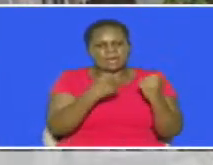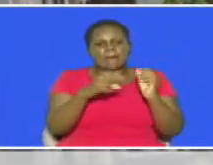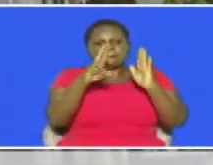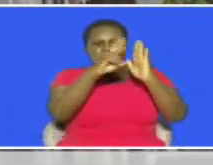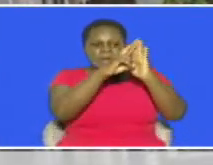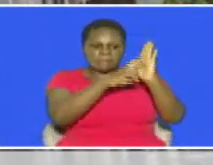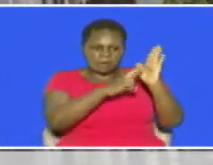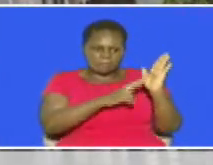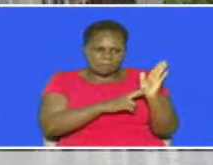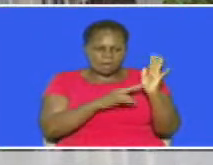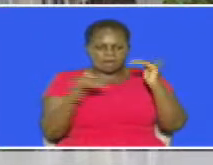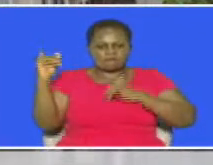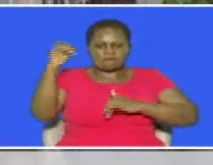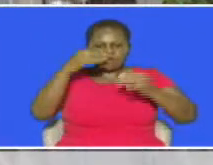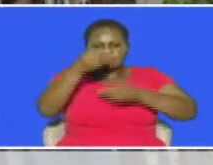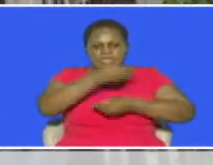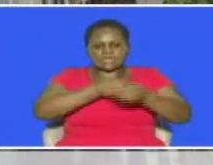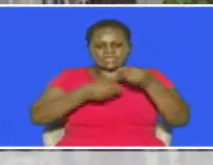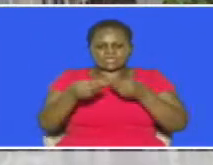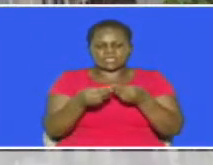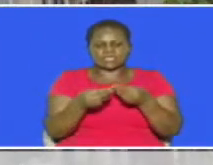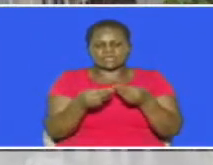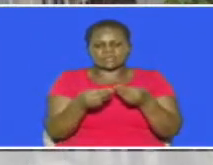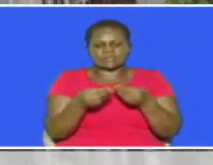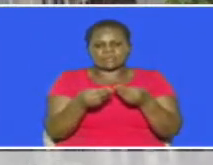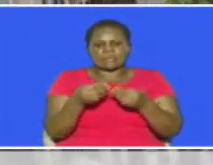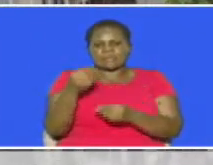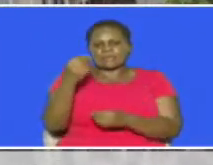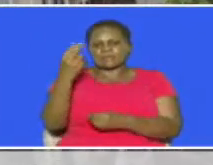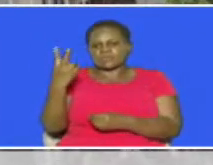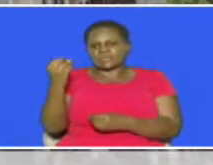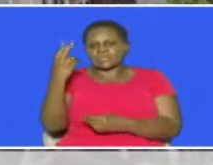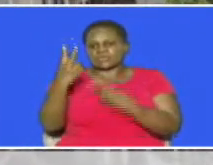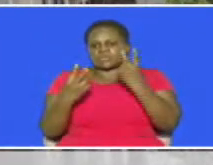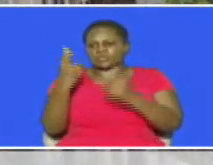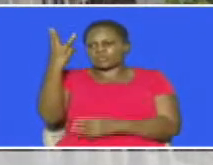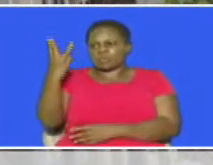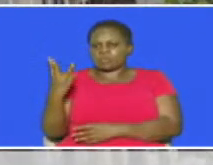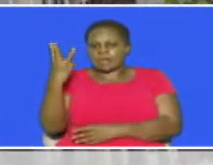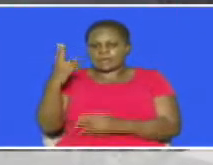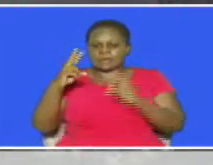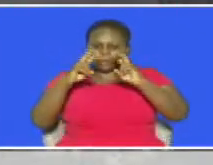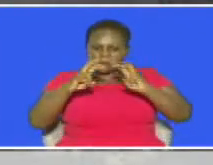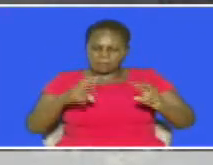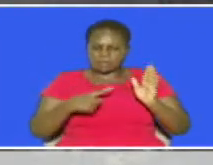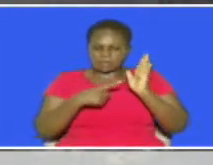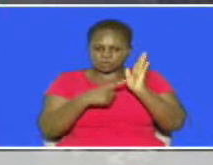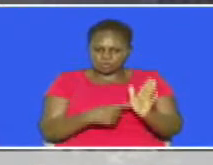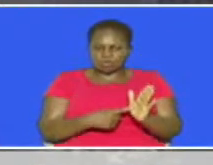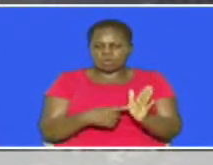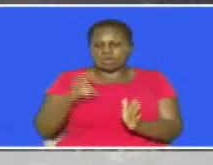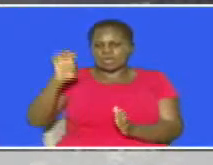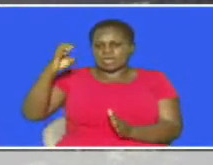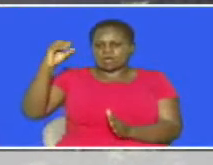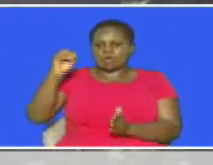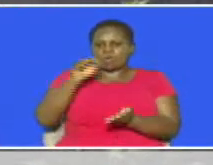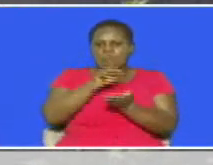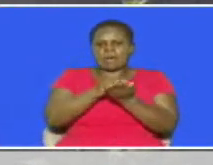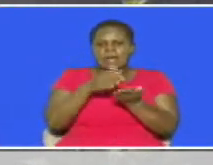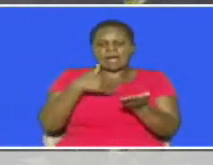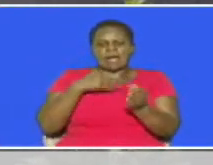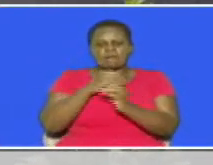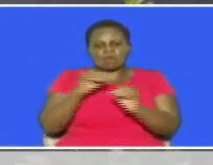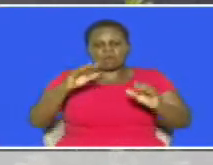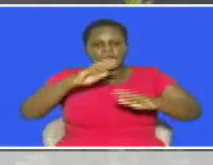guidelines on foreign exchange exposure limits in march 2022 investigations revealed that ecobank did not